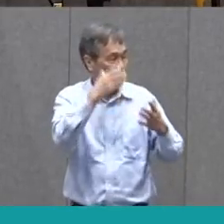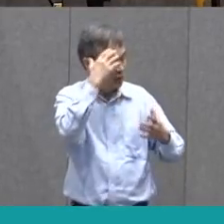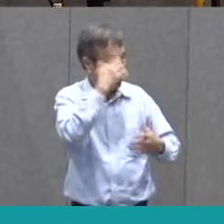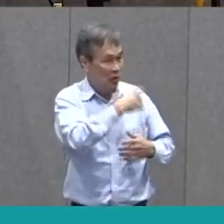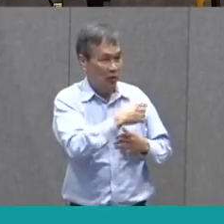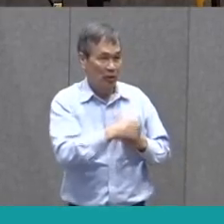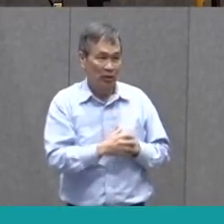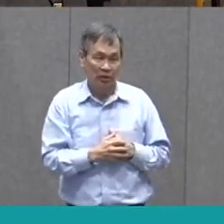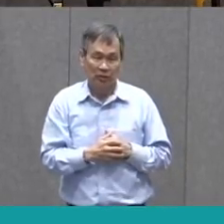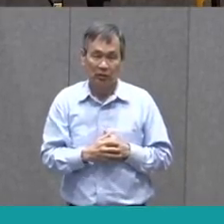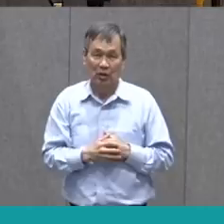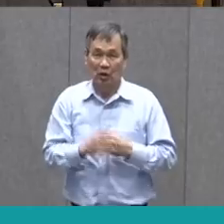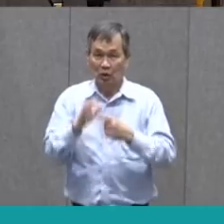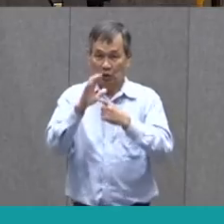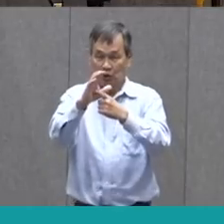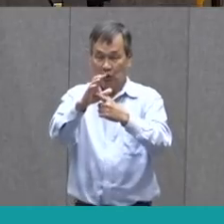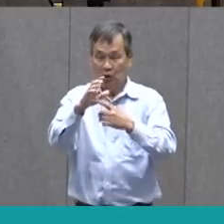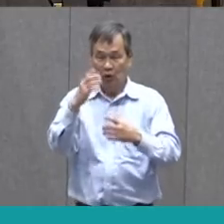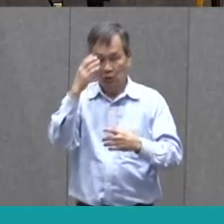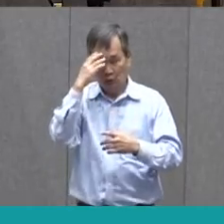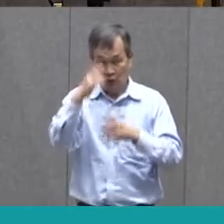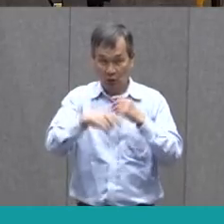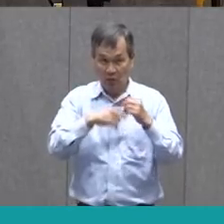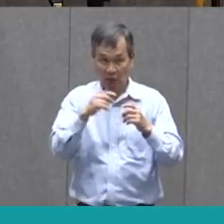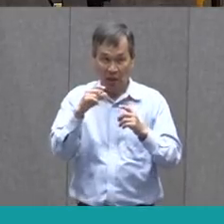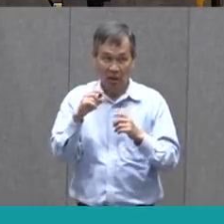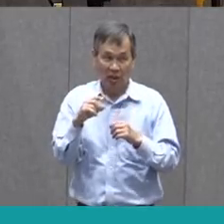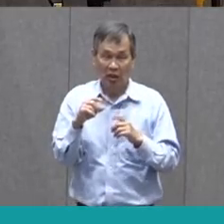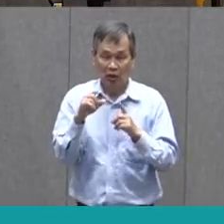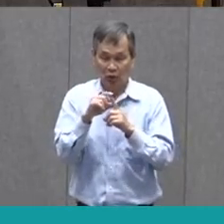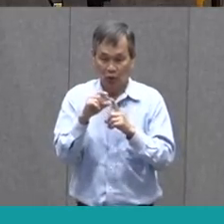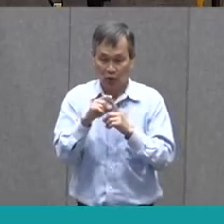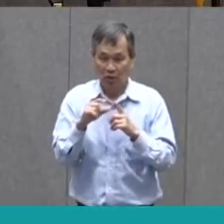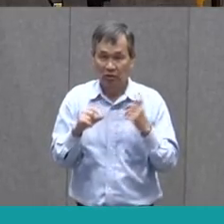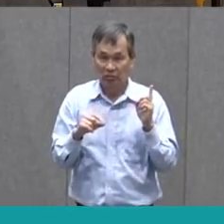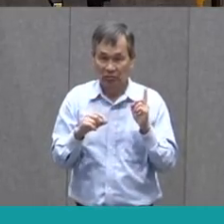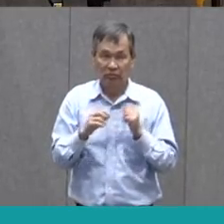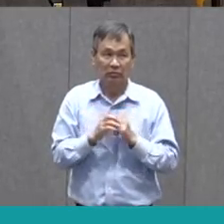in this case, we're gonna show what we know about this vocabulary word.